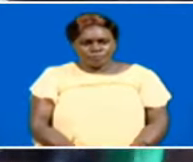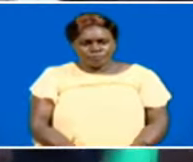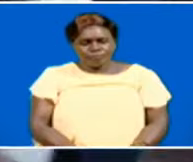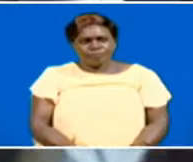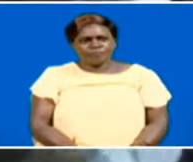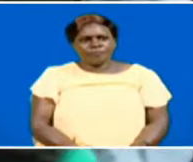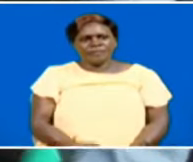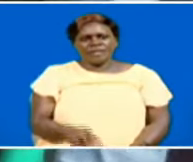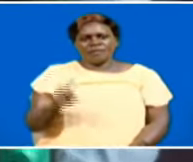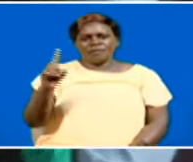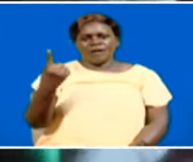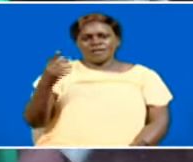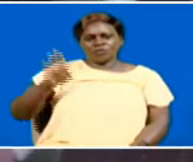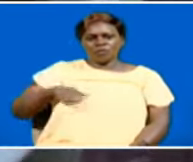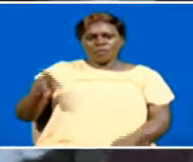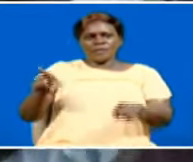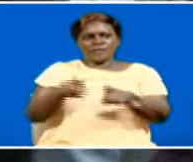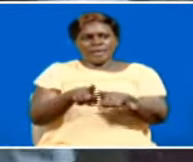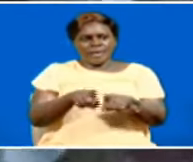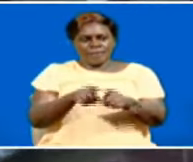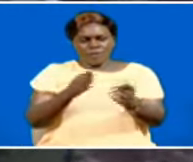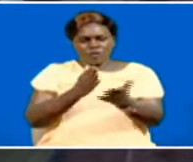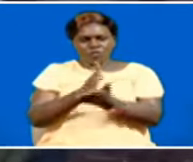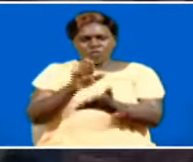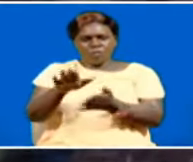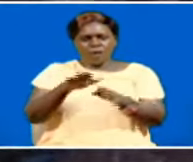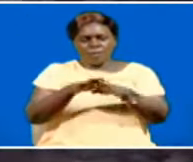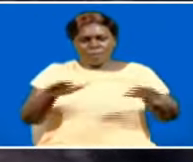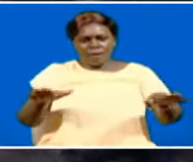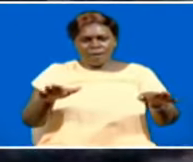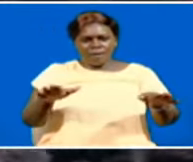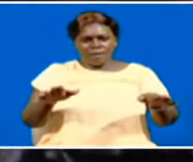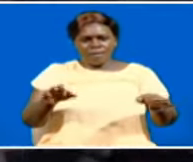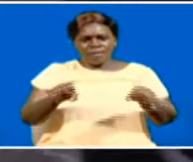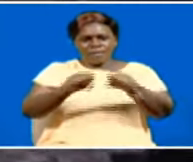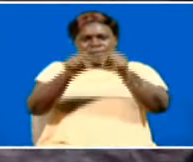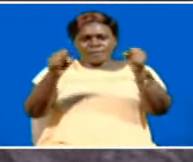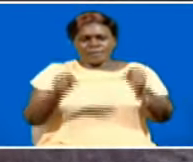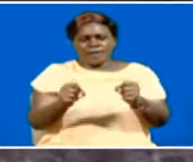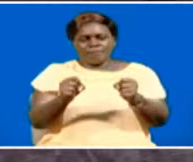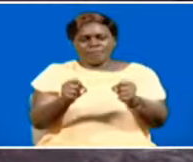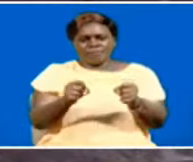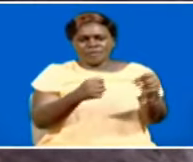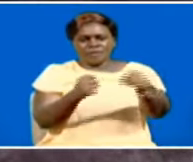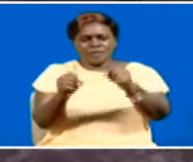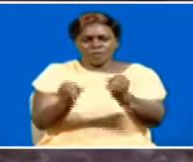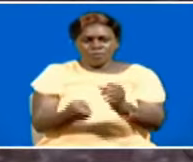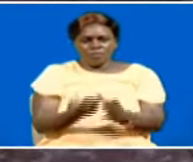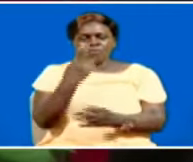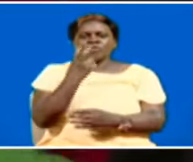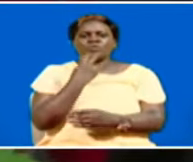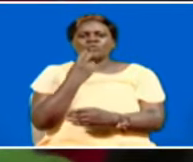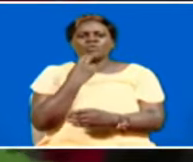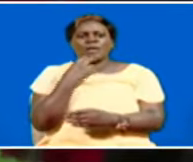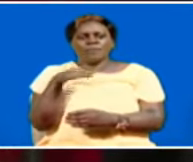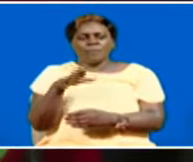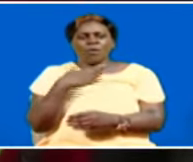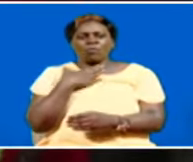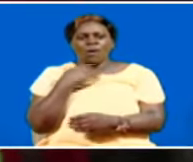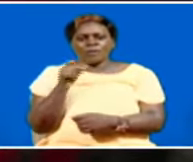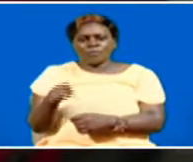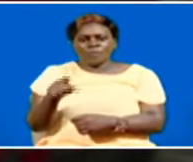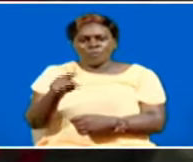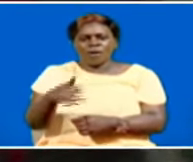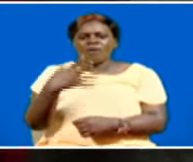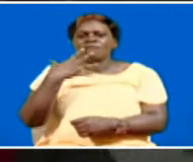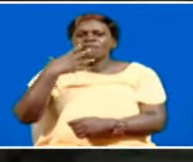The First Lady also revealed that through her landscape and ecosystem restoration strategy launched Tuesday, she seeks to plant